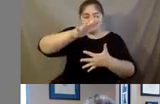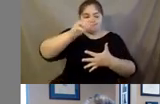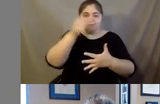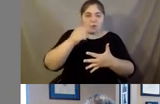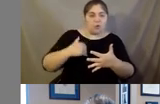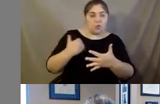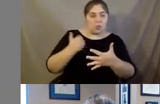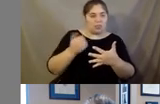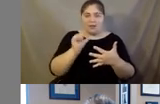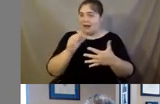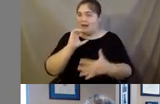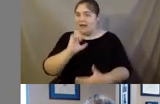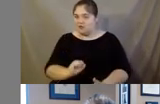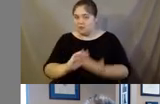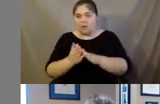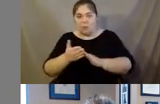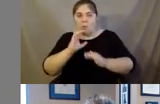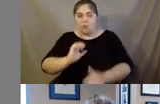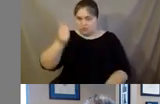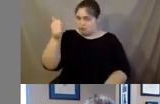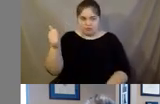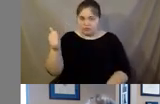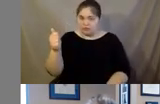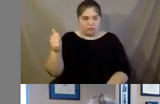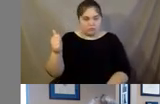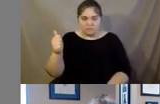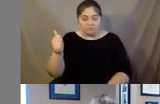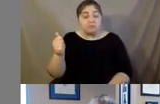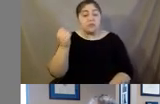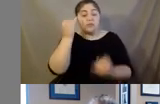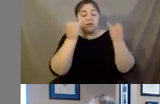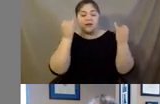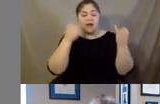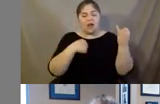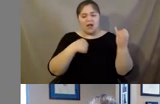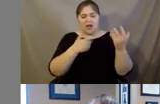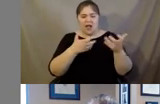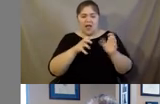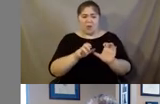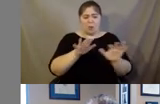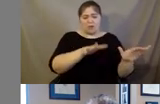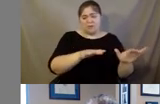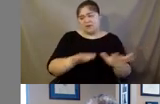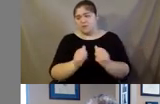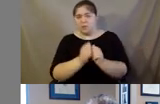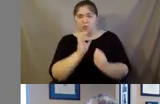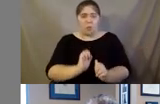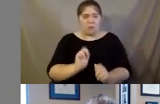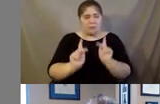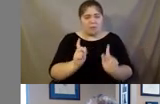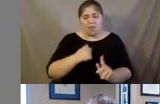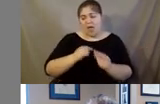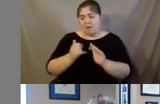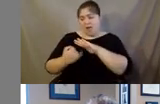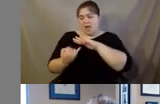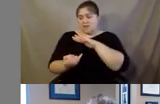aging. And just, you know, the idea that, well, I don't want to be around old people. I'm self isolating. I'm not